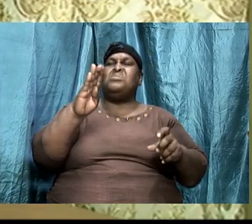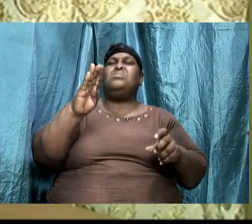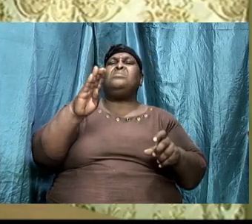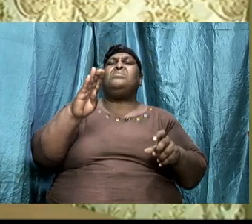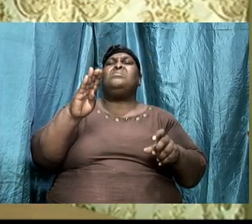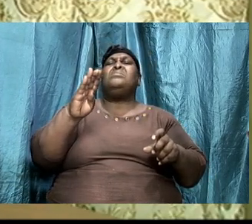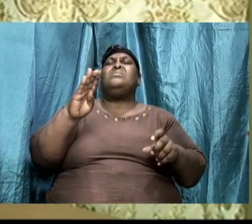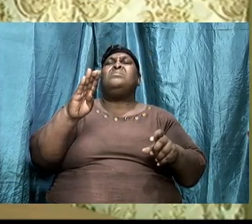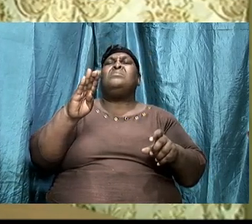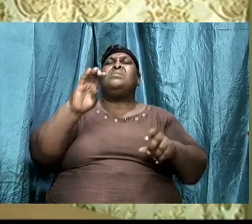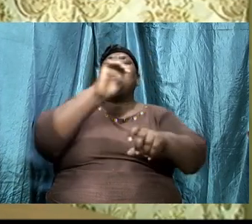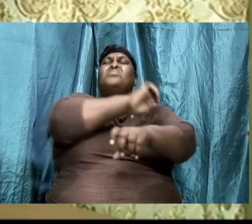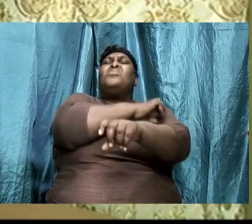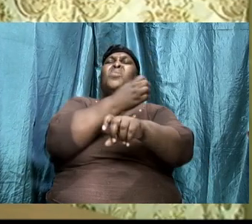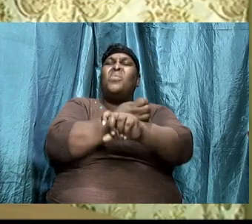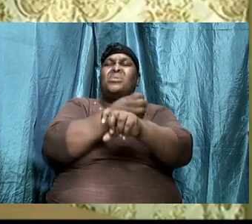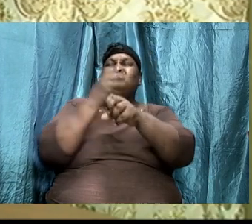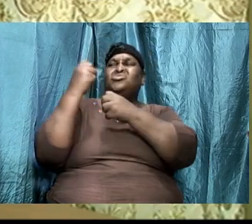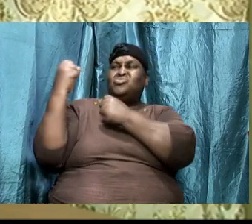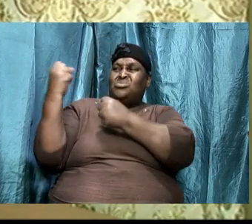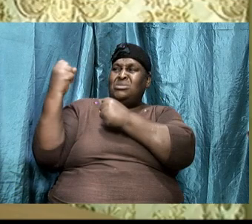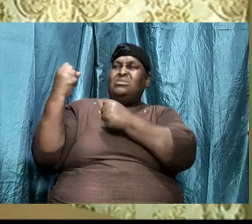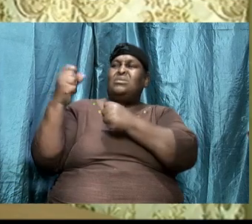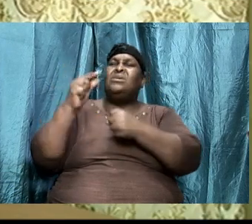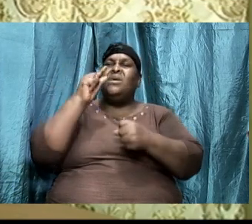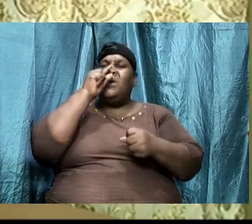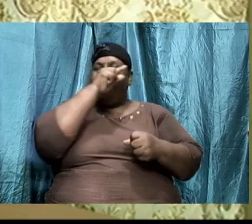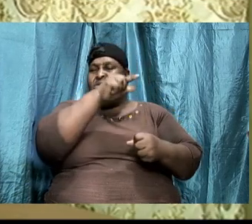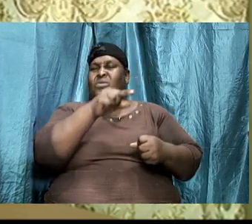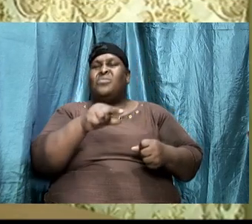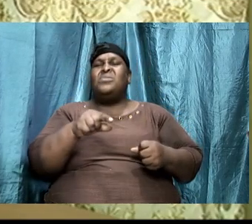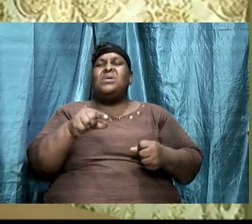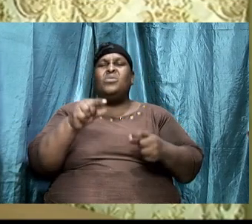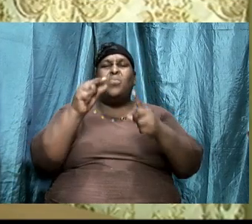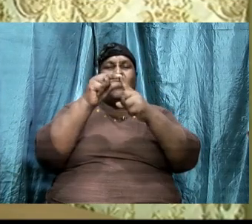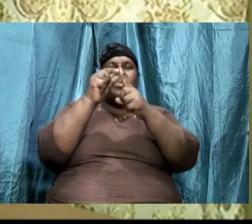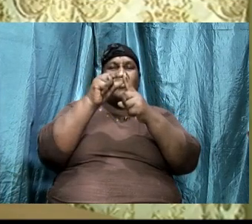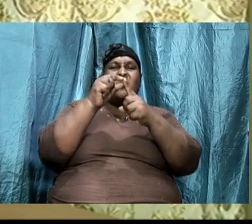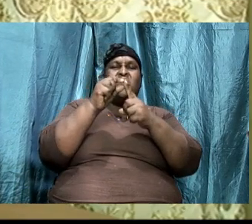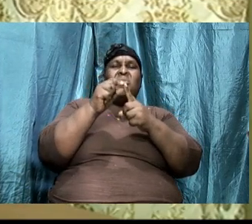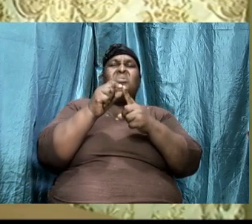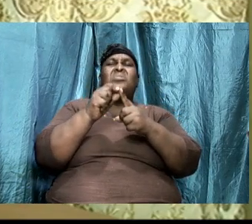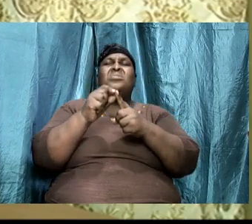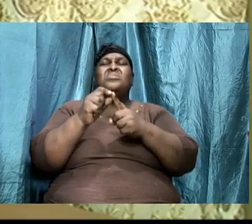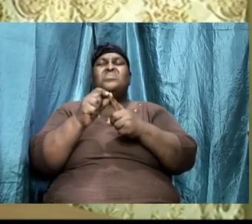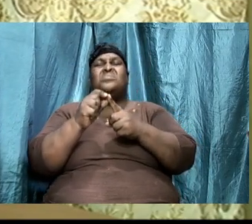as the Greek voice indicates the next thing we need to understand